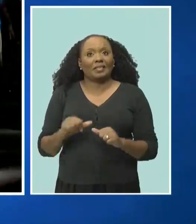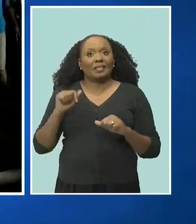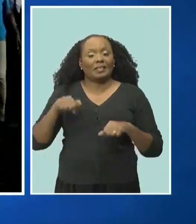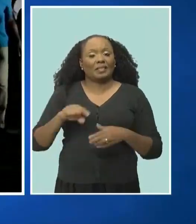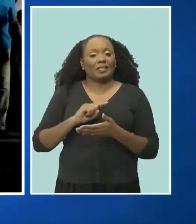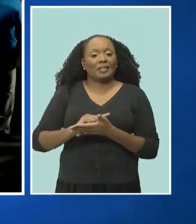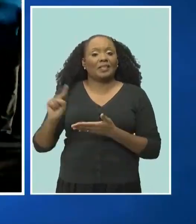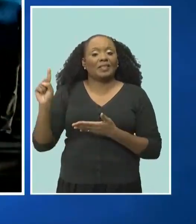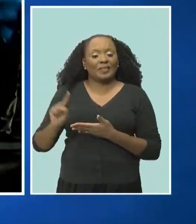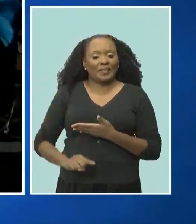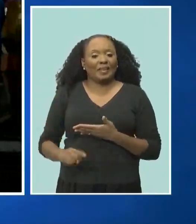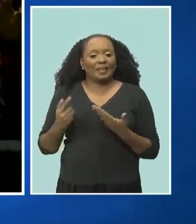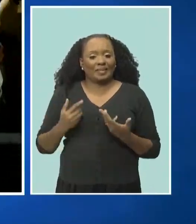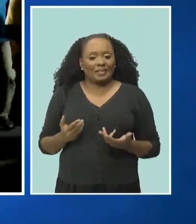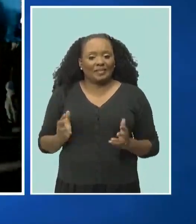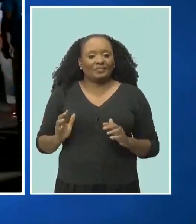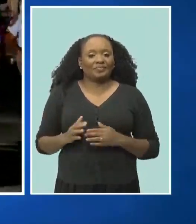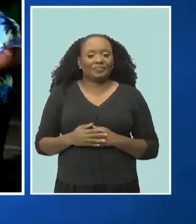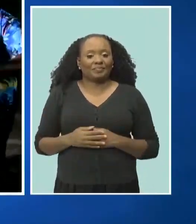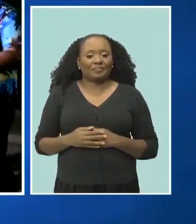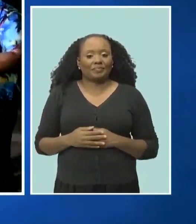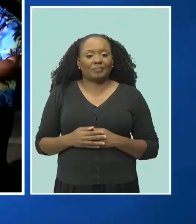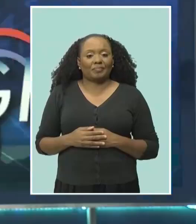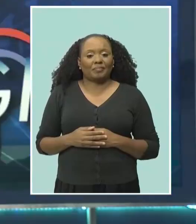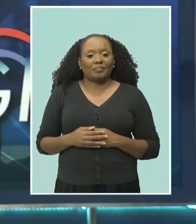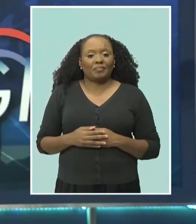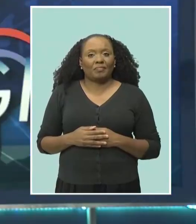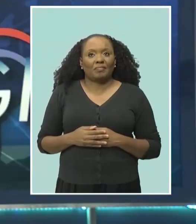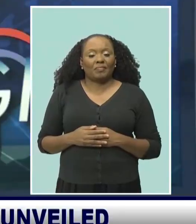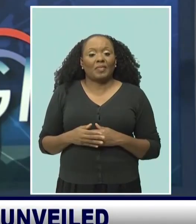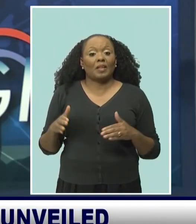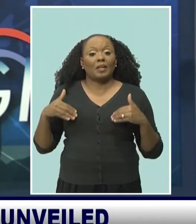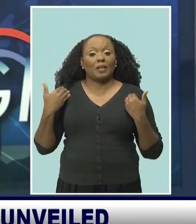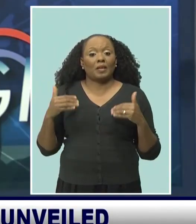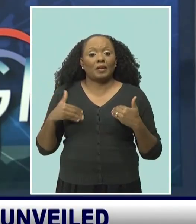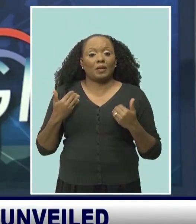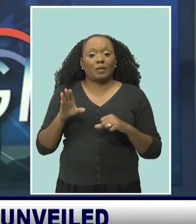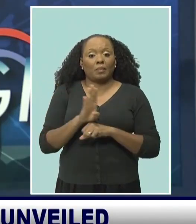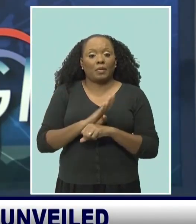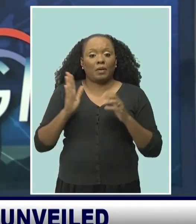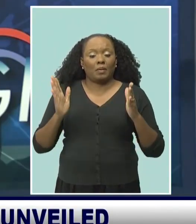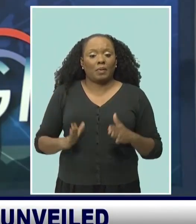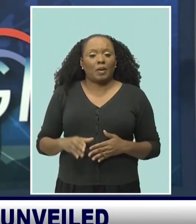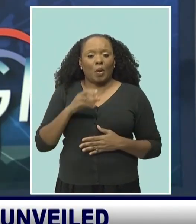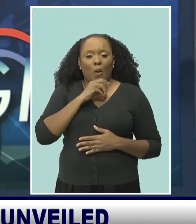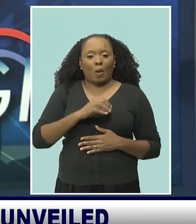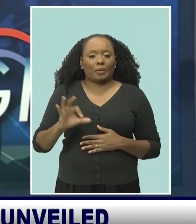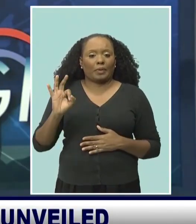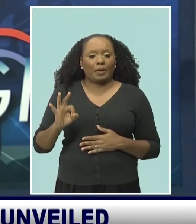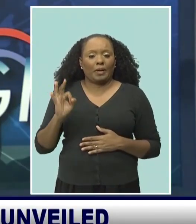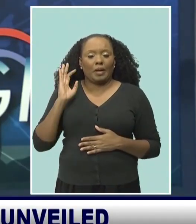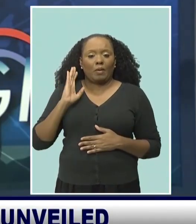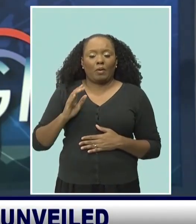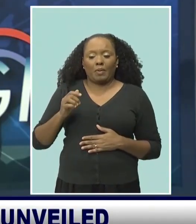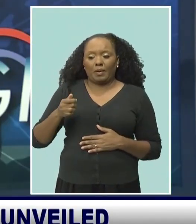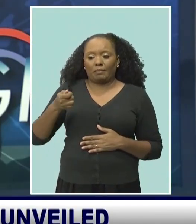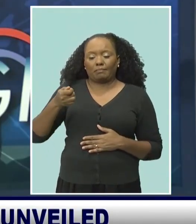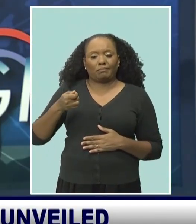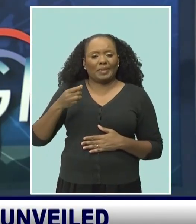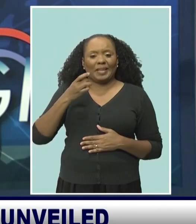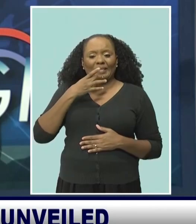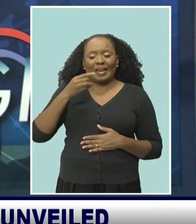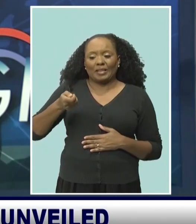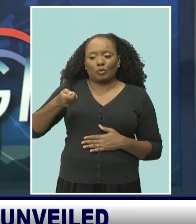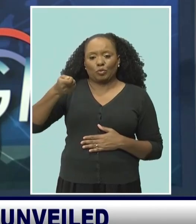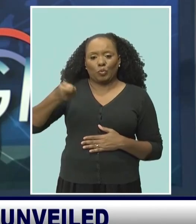weekend. Crystal Hoyt, CBC News. Thanks, Crystal. A young Barbadian just nine years old will be flipping the switch